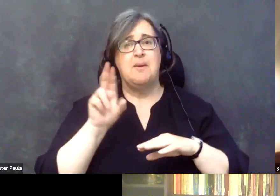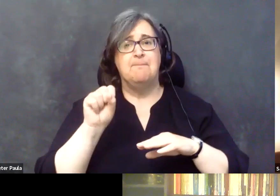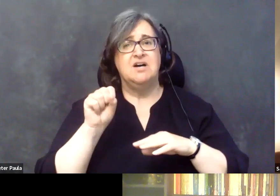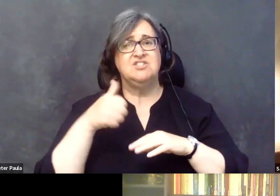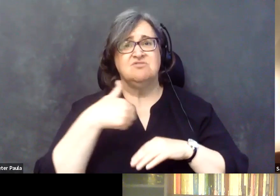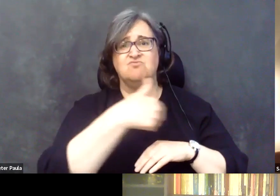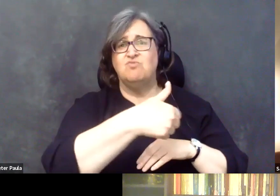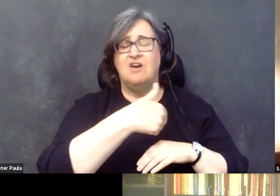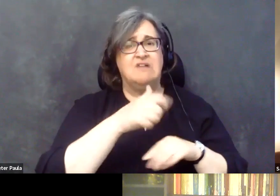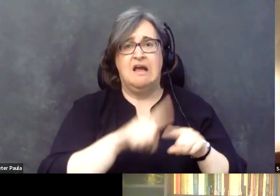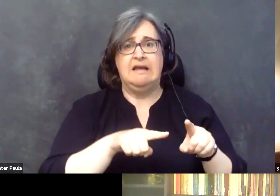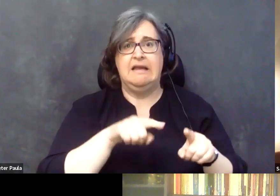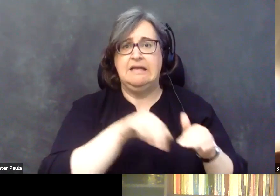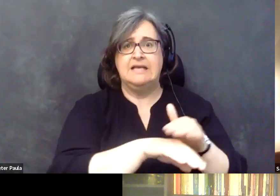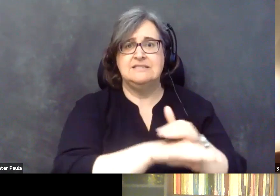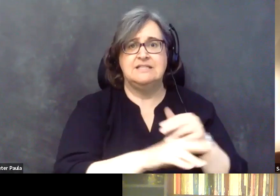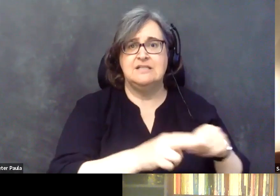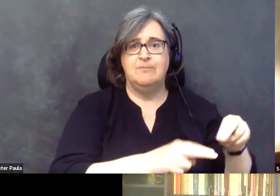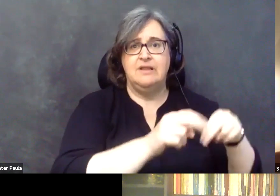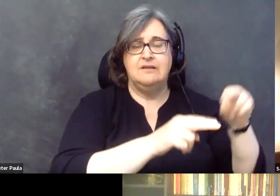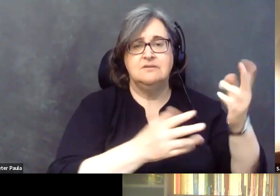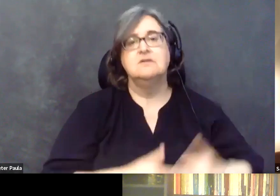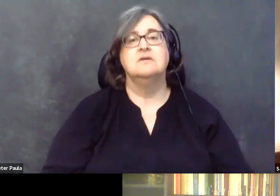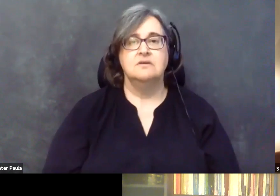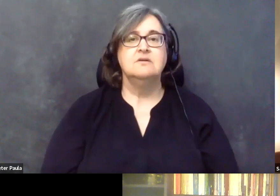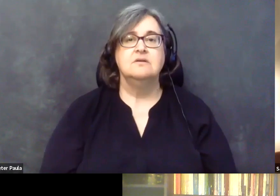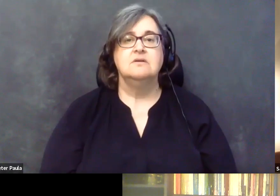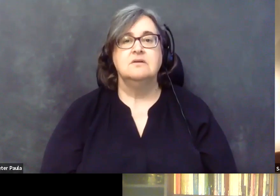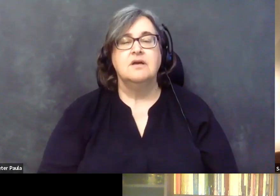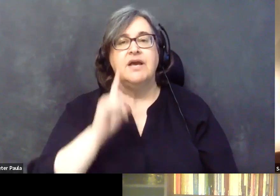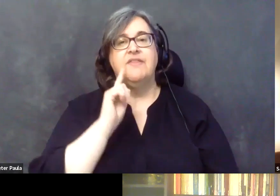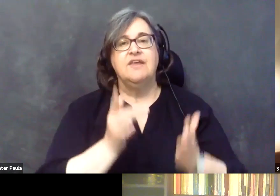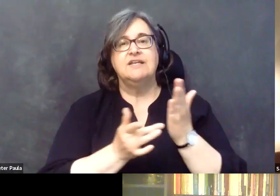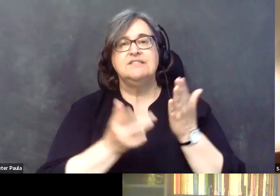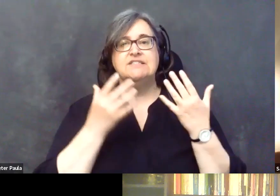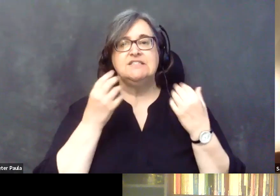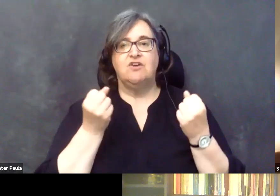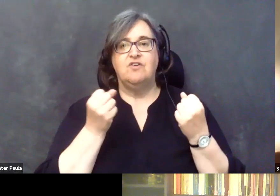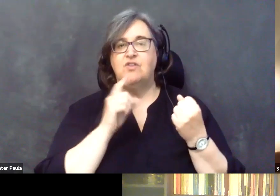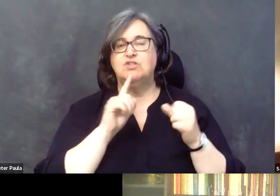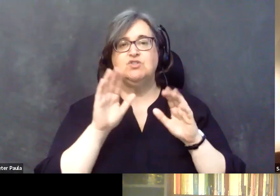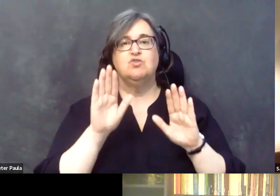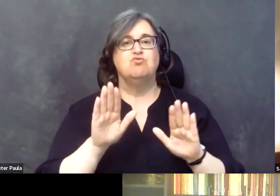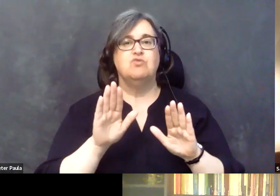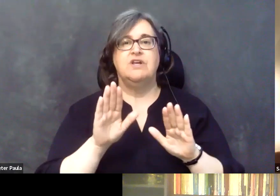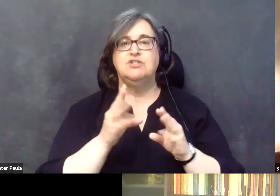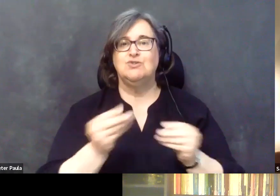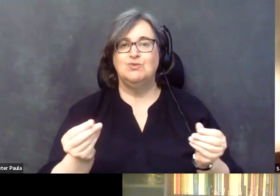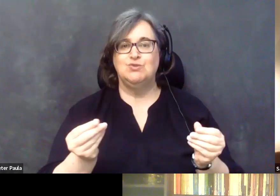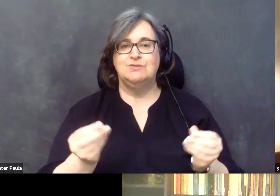many issues with accessibility. I think telehealth is a great solution for them.